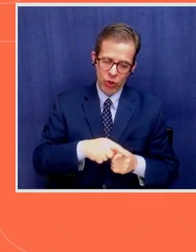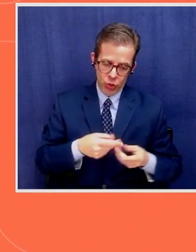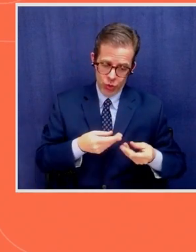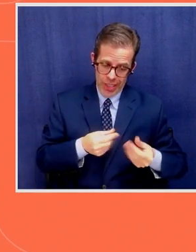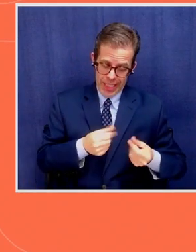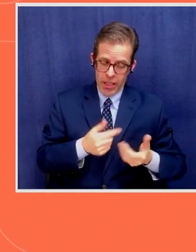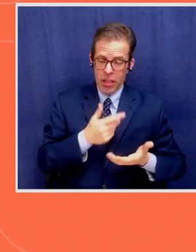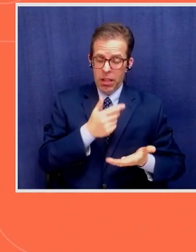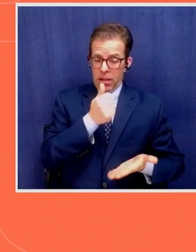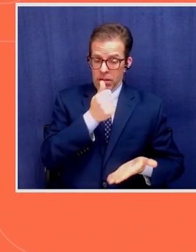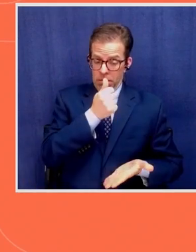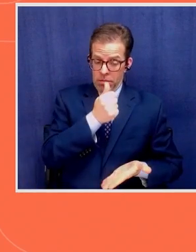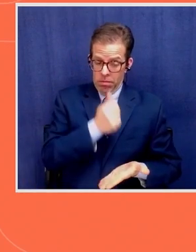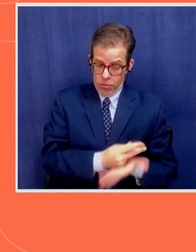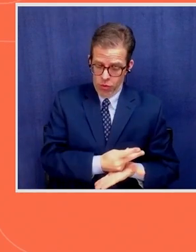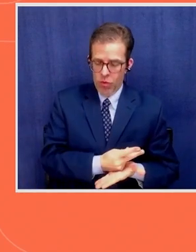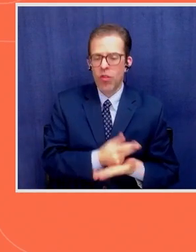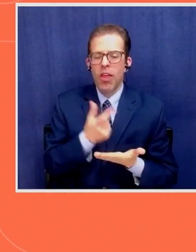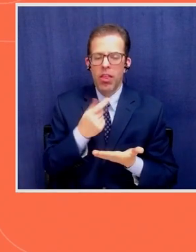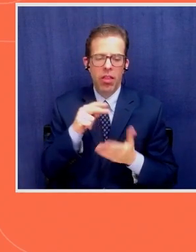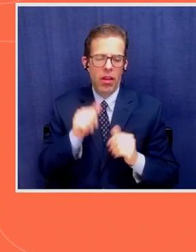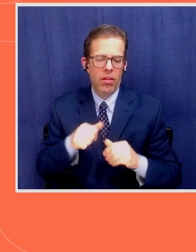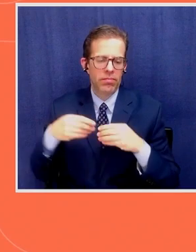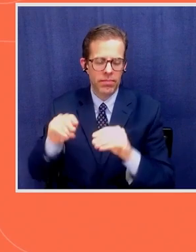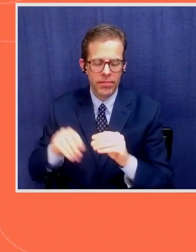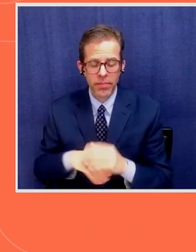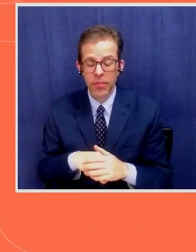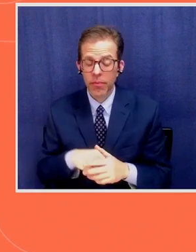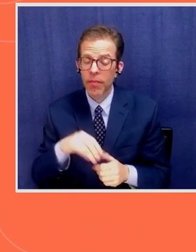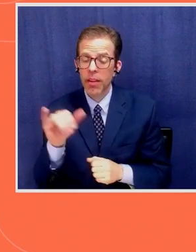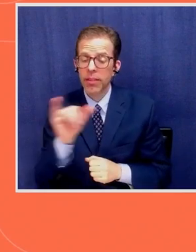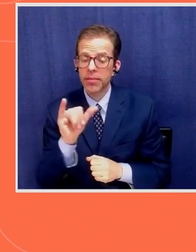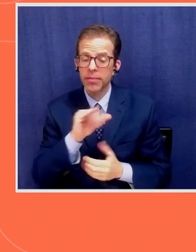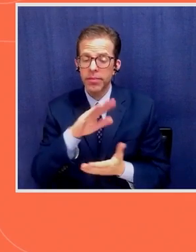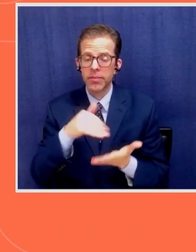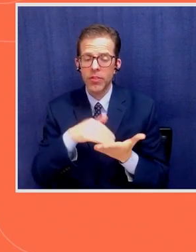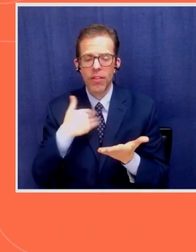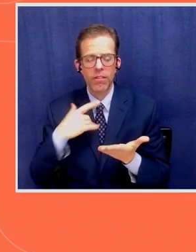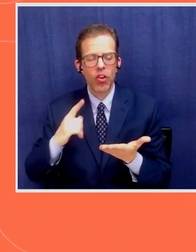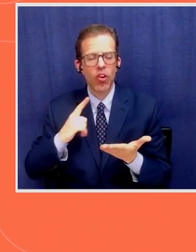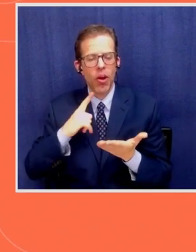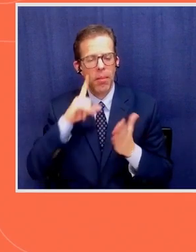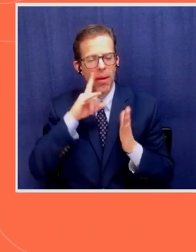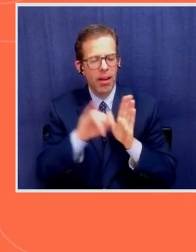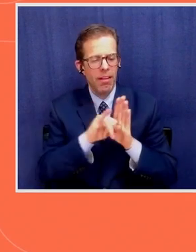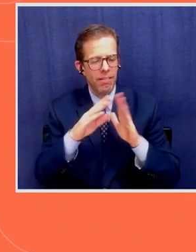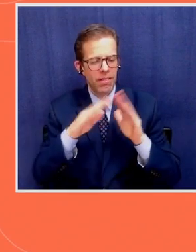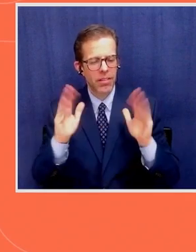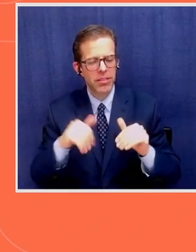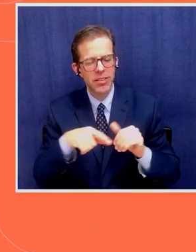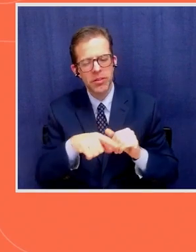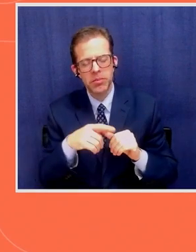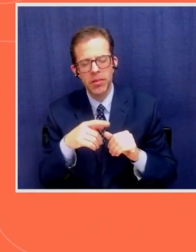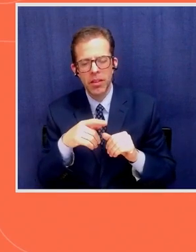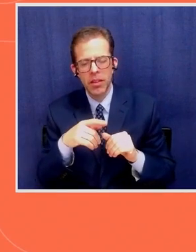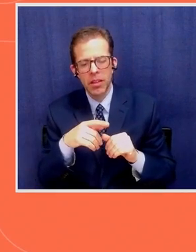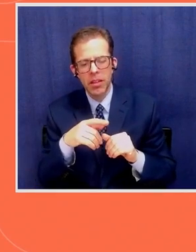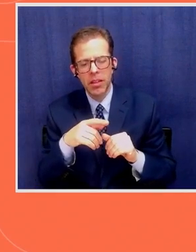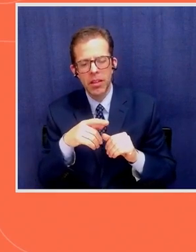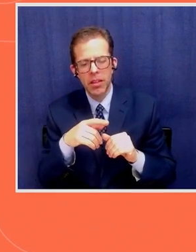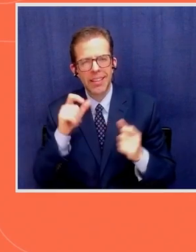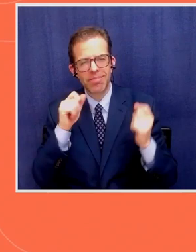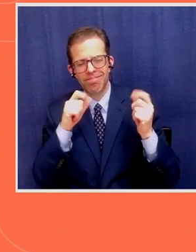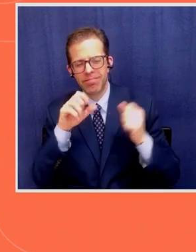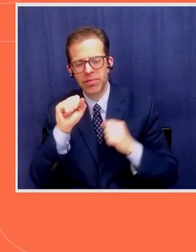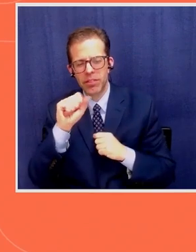And another thing is also the center has an automated identification system. It's a kind of a satellite technology also like